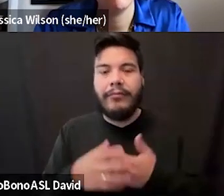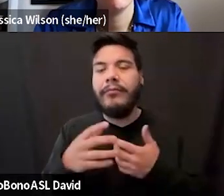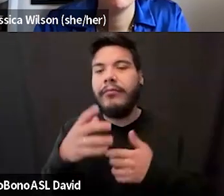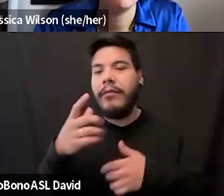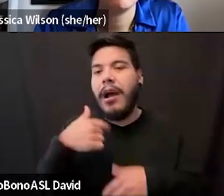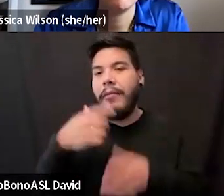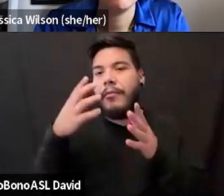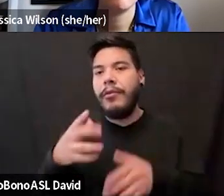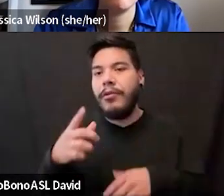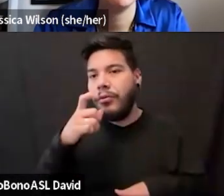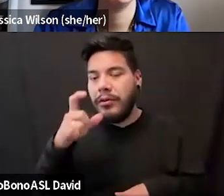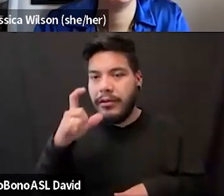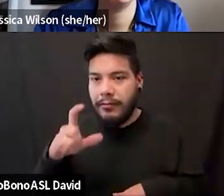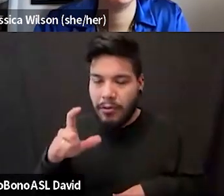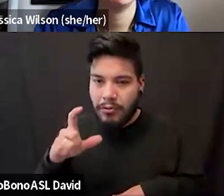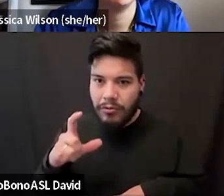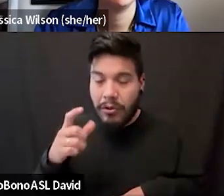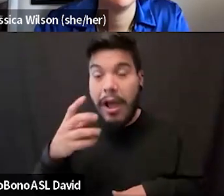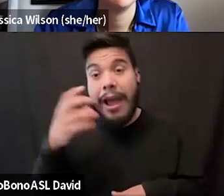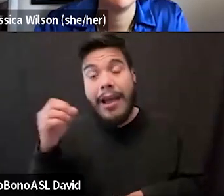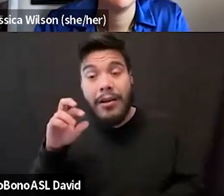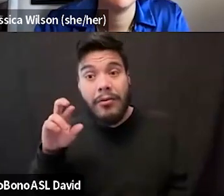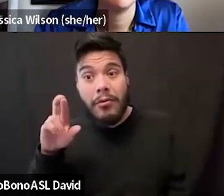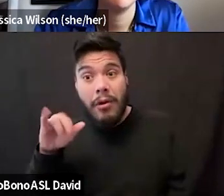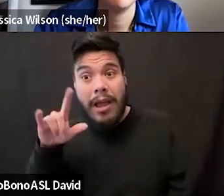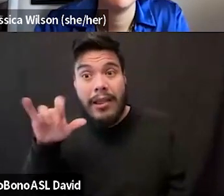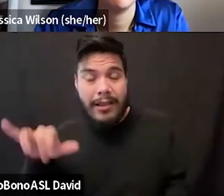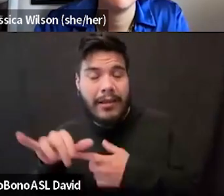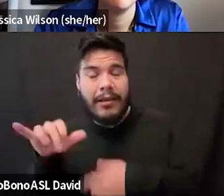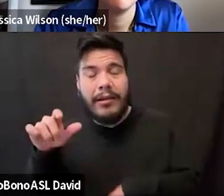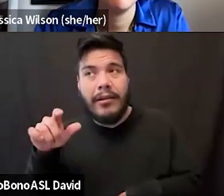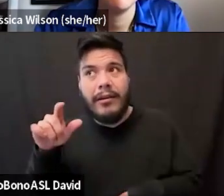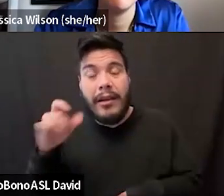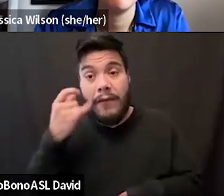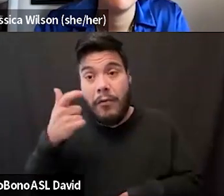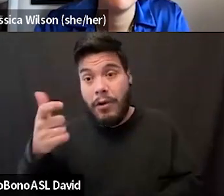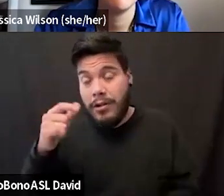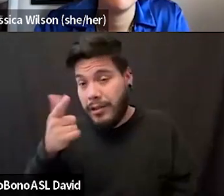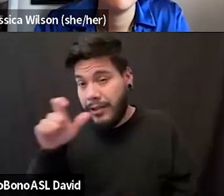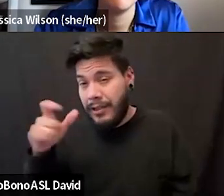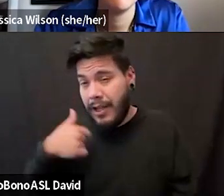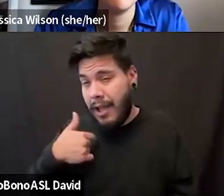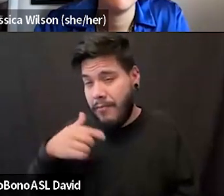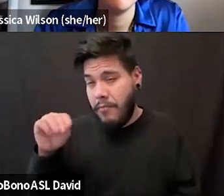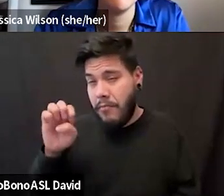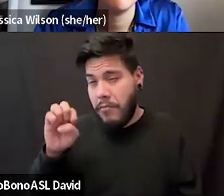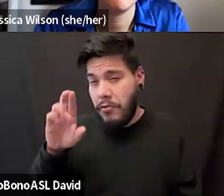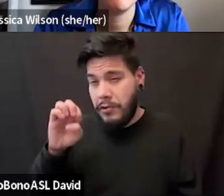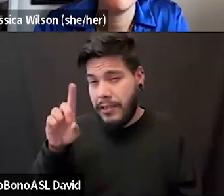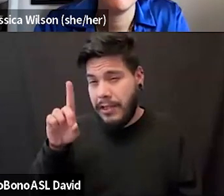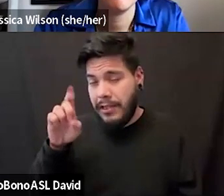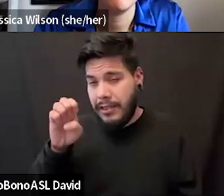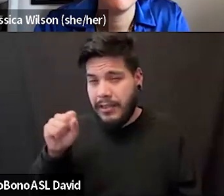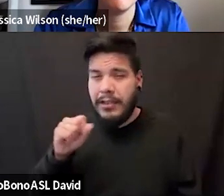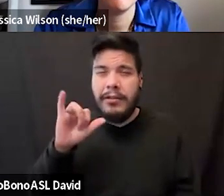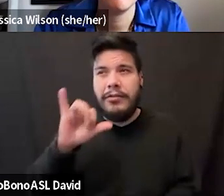who's supposed to belt. Amber Riley, if you've watched Glee, I'm Mercedes. Like there's a, there's a trope that you're supposed to